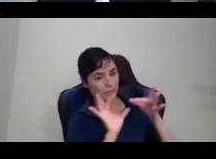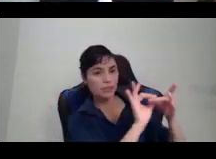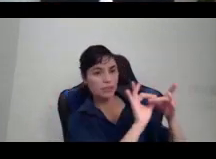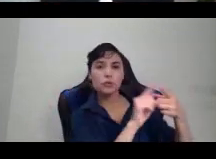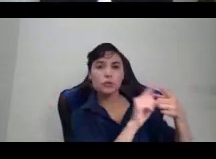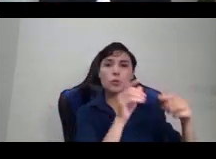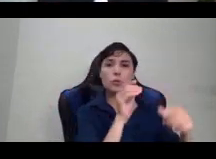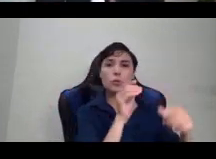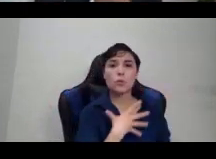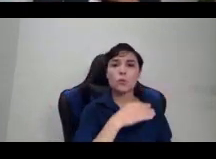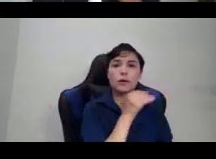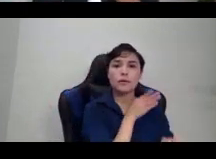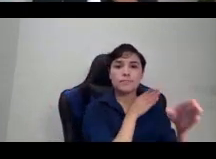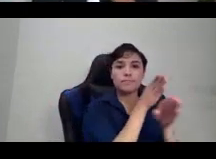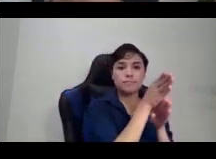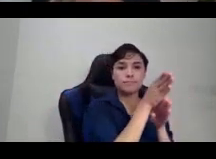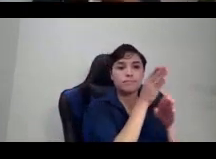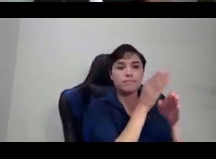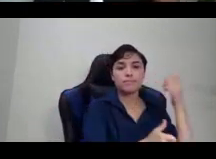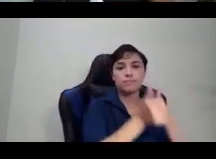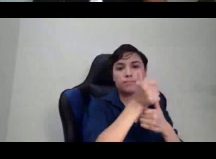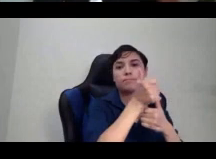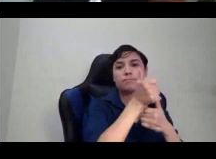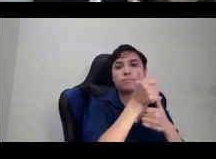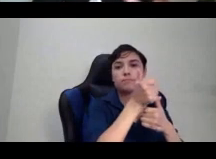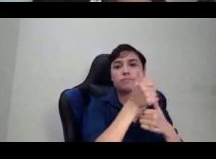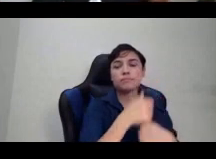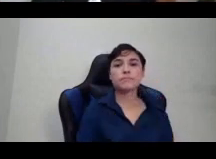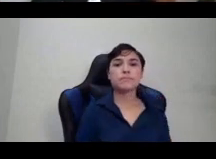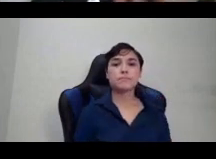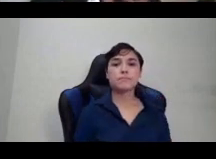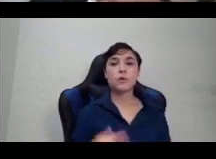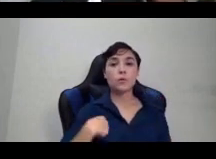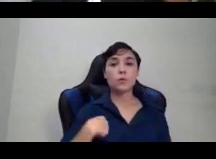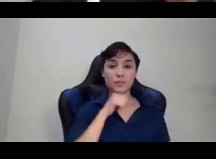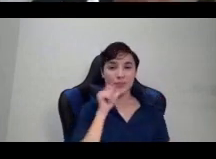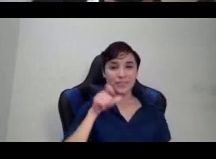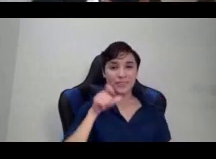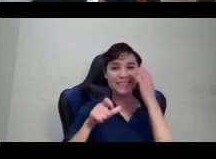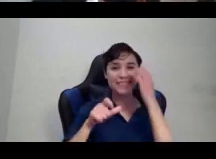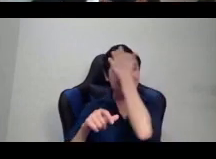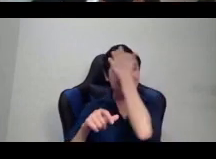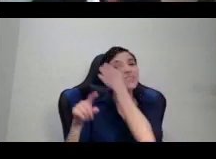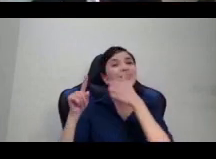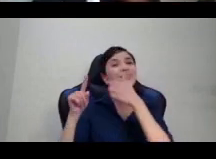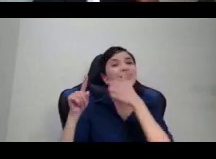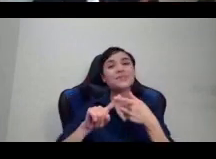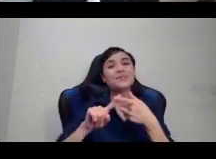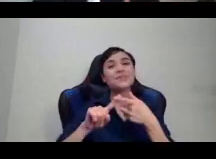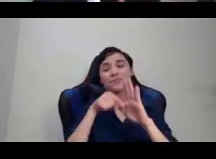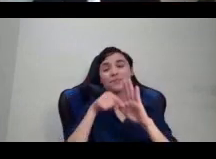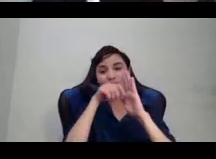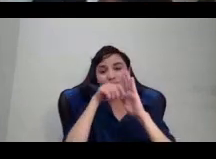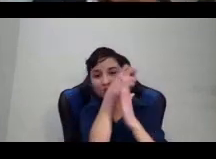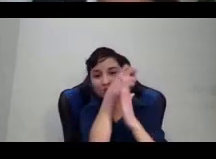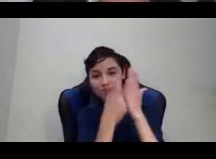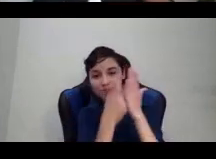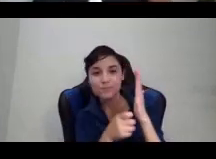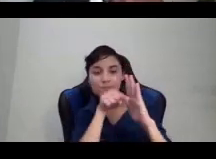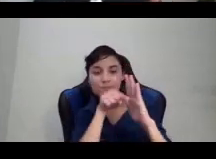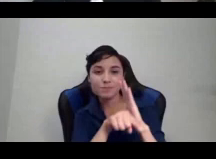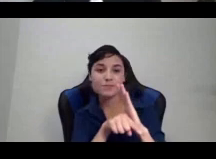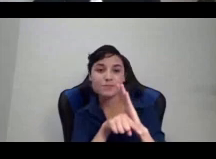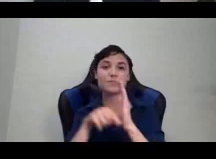women are naming. And so I don't want to, we don't want to get too academic or into the theory of what they're saying to